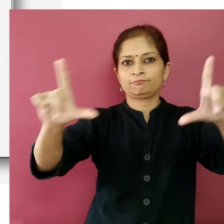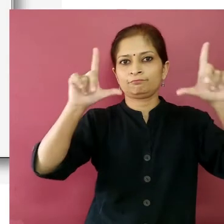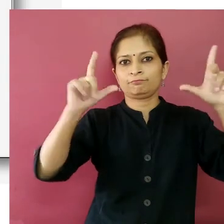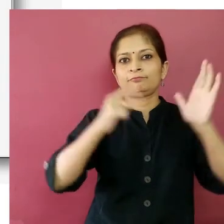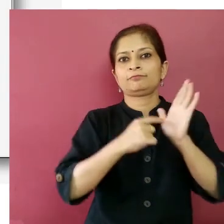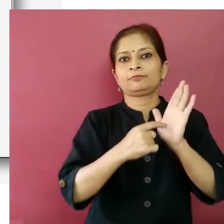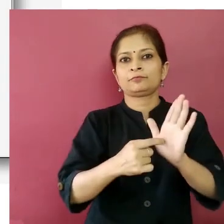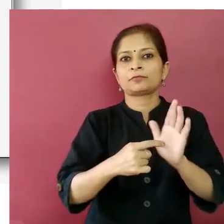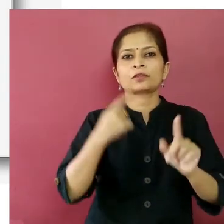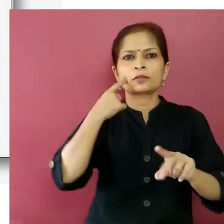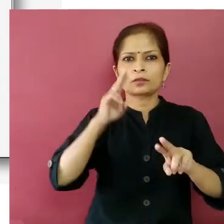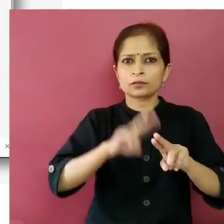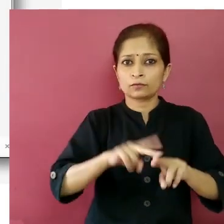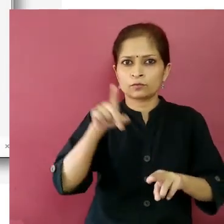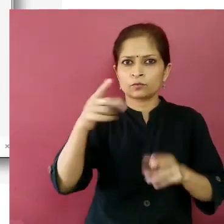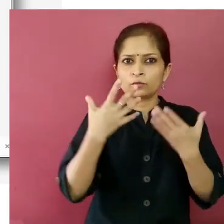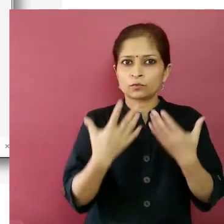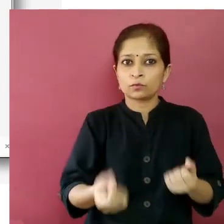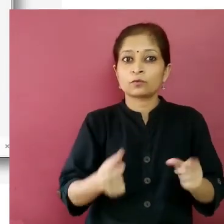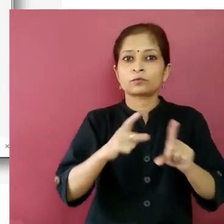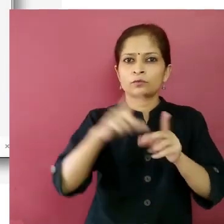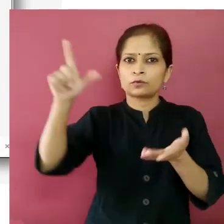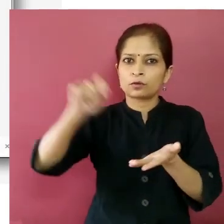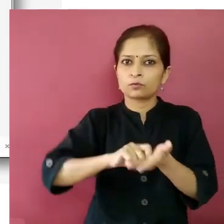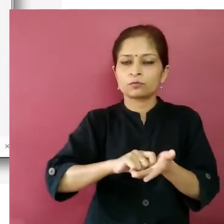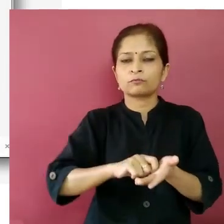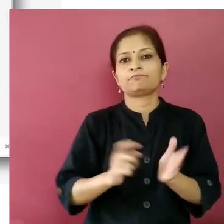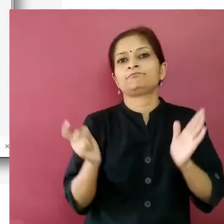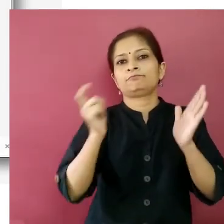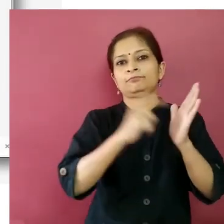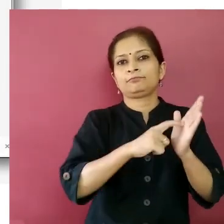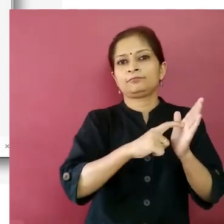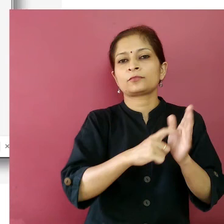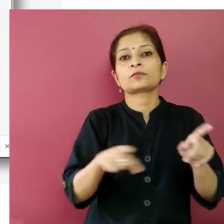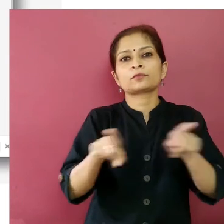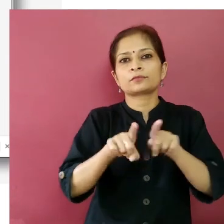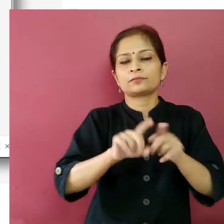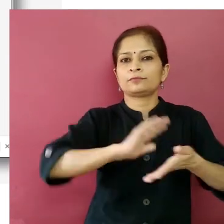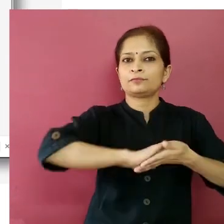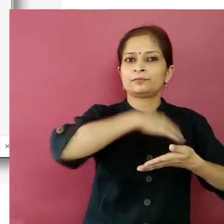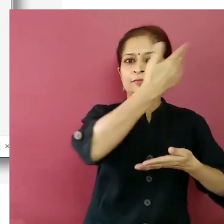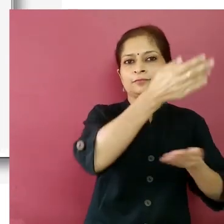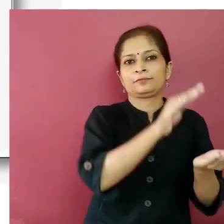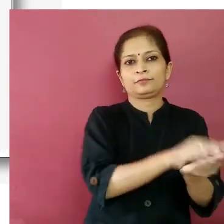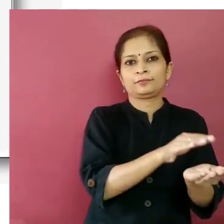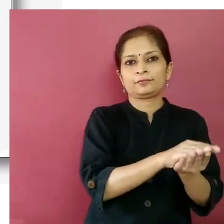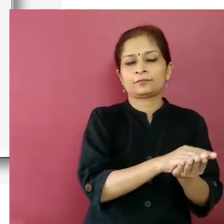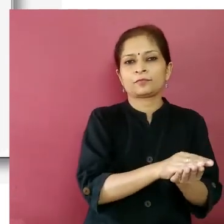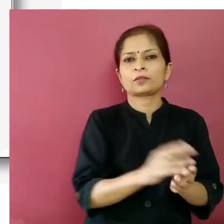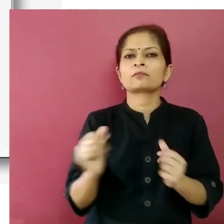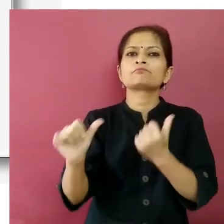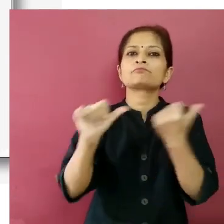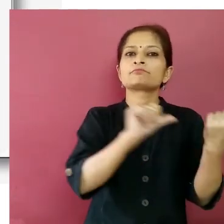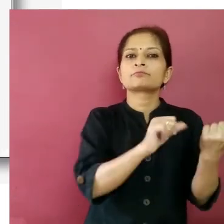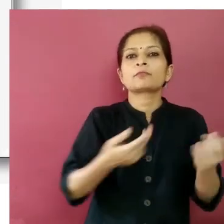click on the download button and save it on your computer to go back to your account details dashboard click on the